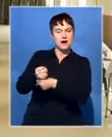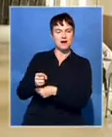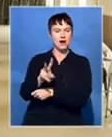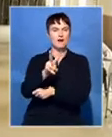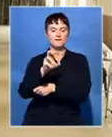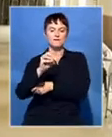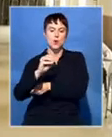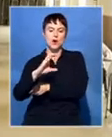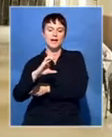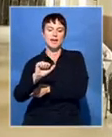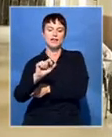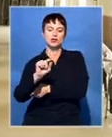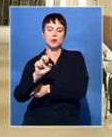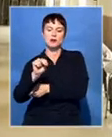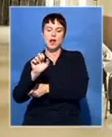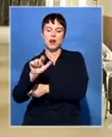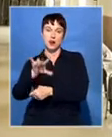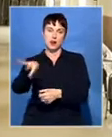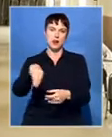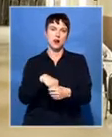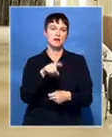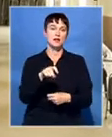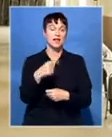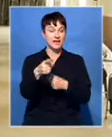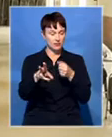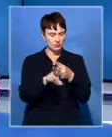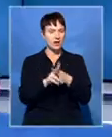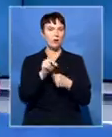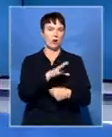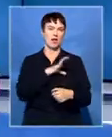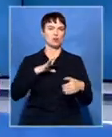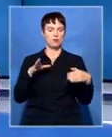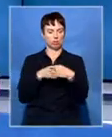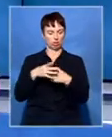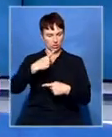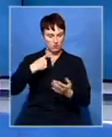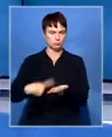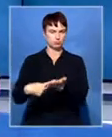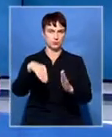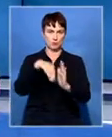report will be discussed by the Council for Educators next week. A grandmother in Hector...